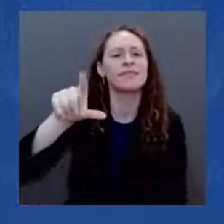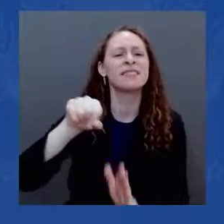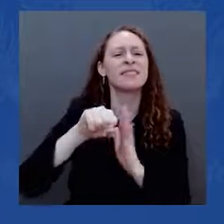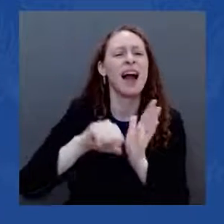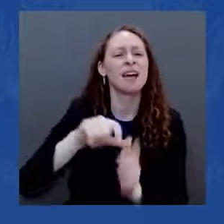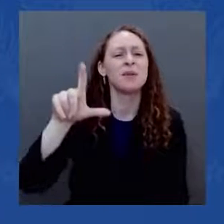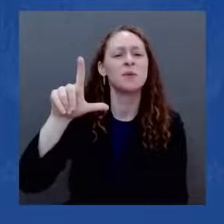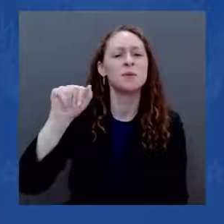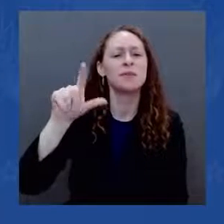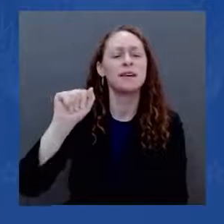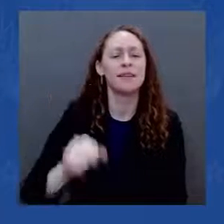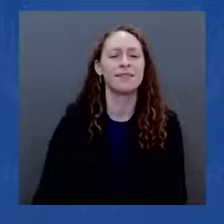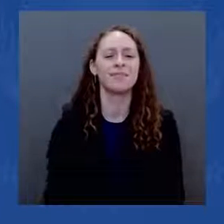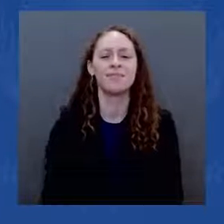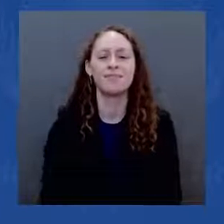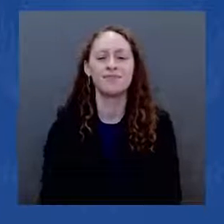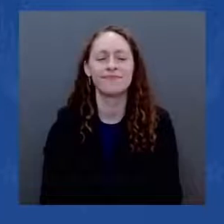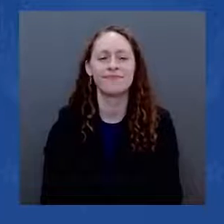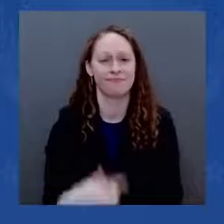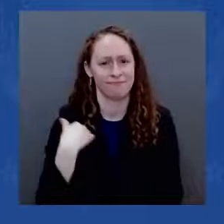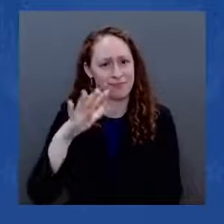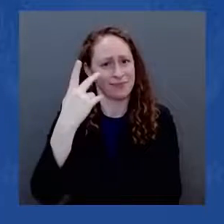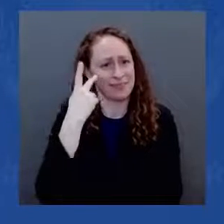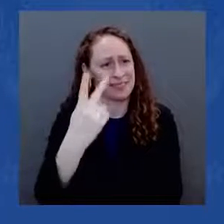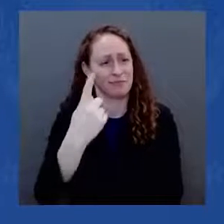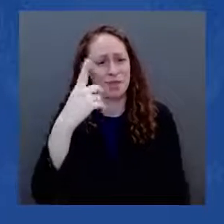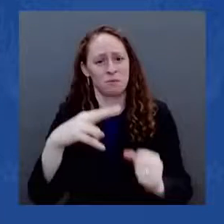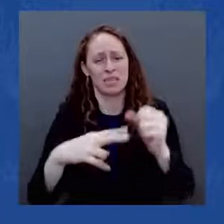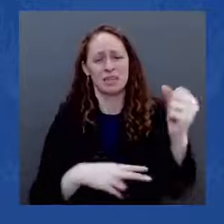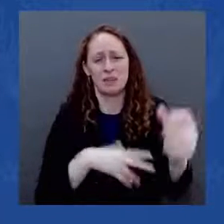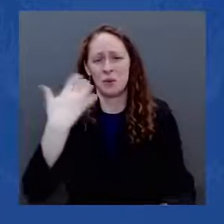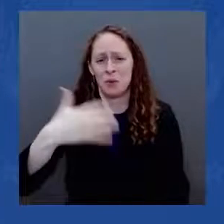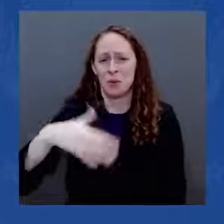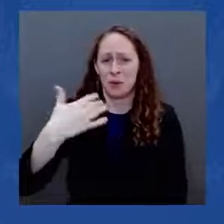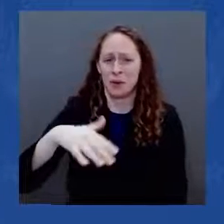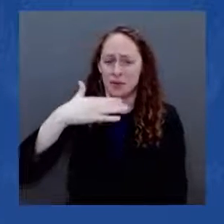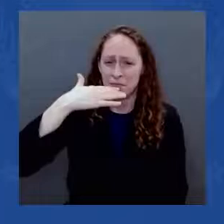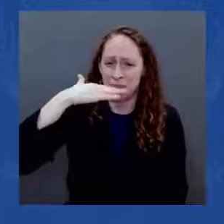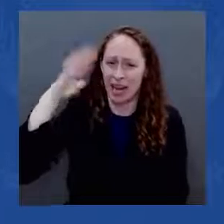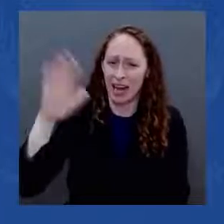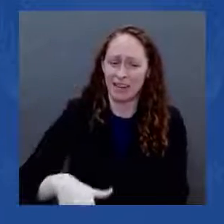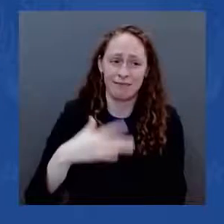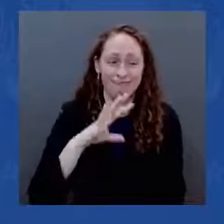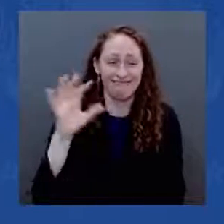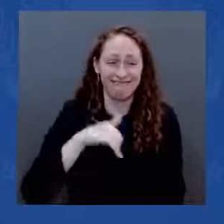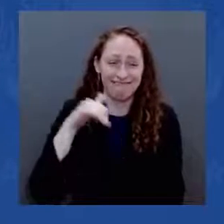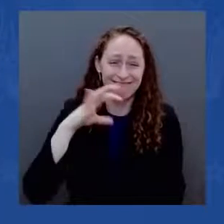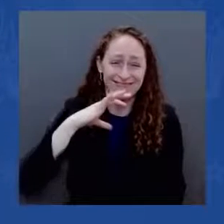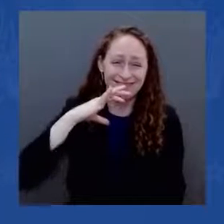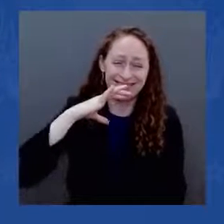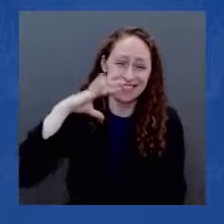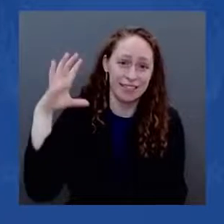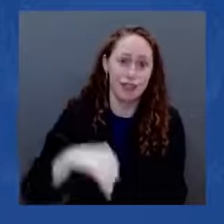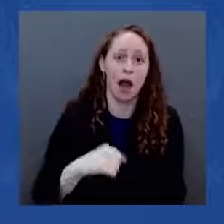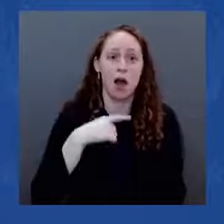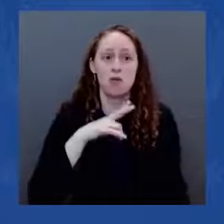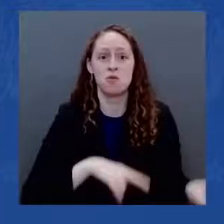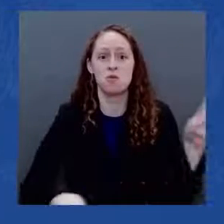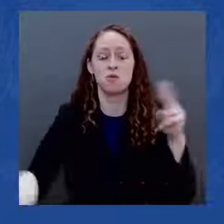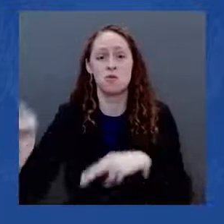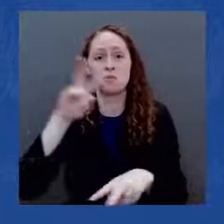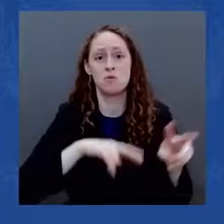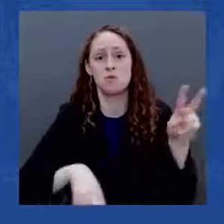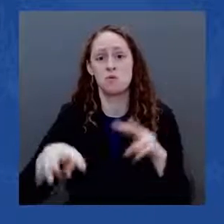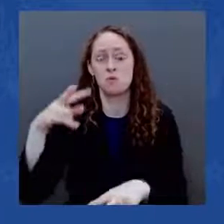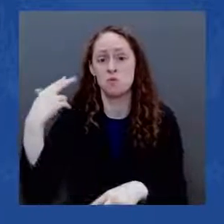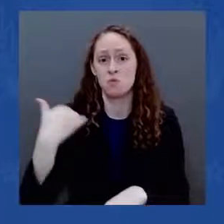life. It's handling more than double the number of crossings it was designed to handle. And it's two lanes narrower than the interstate that feeds